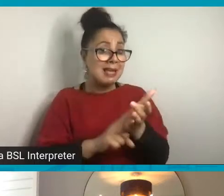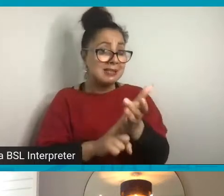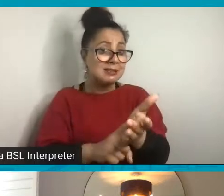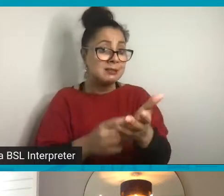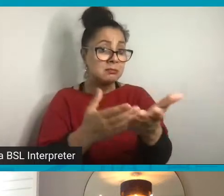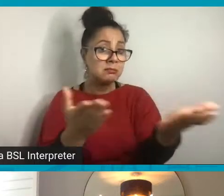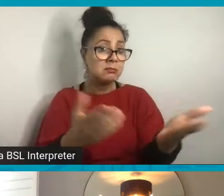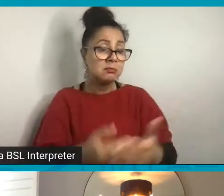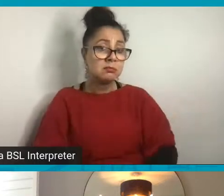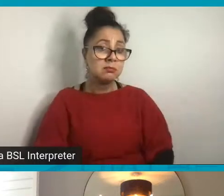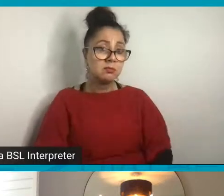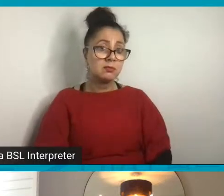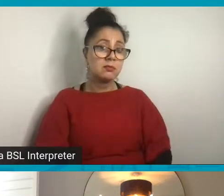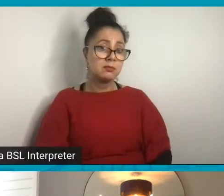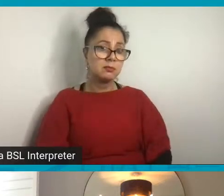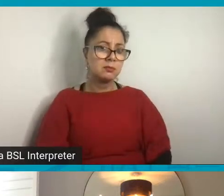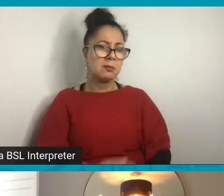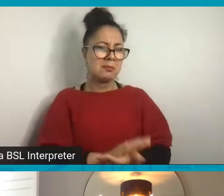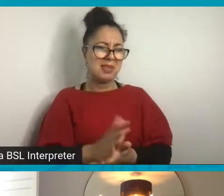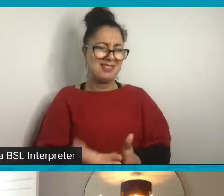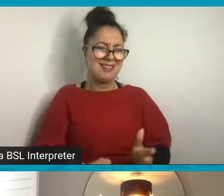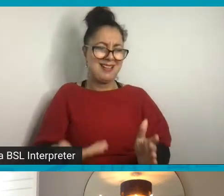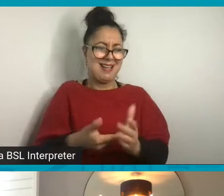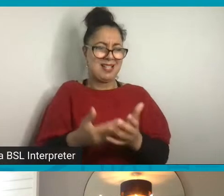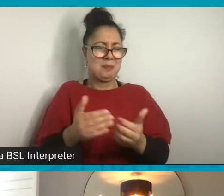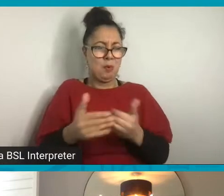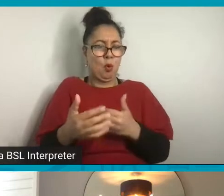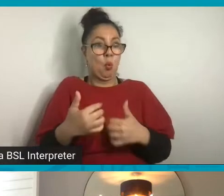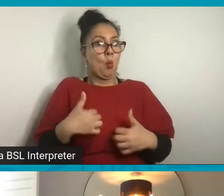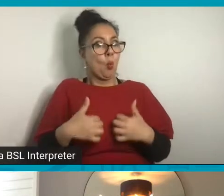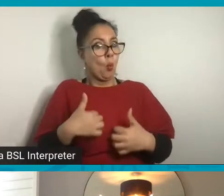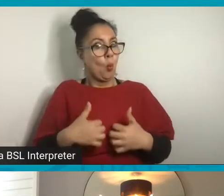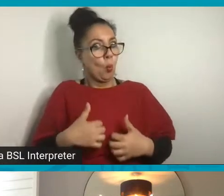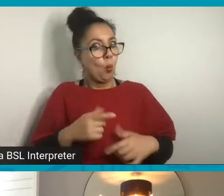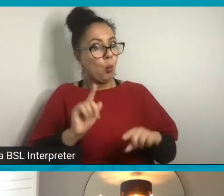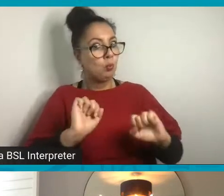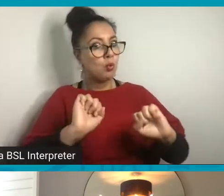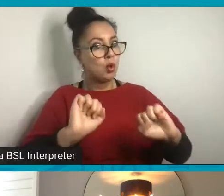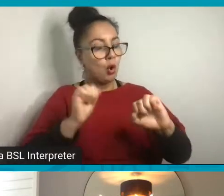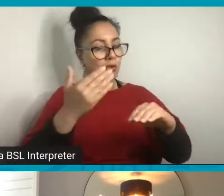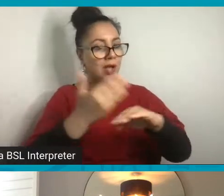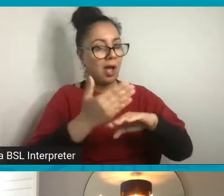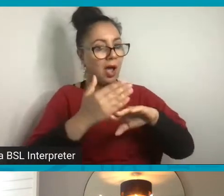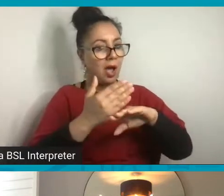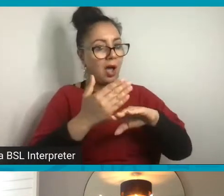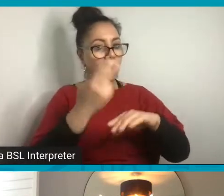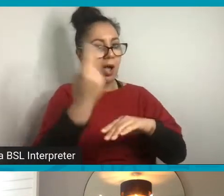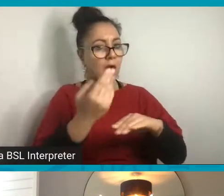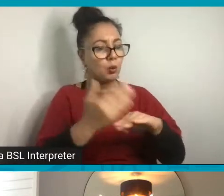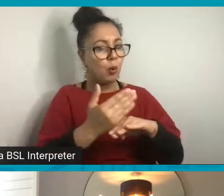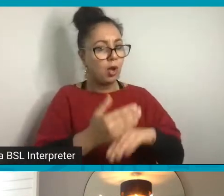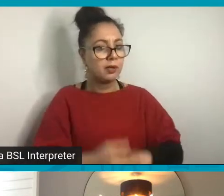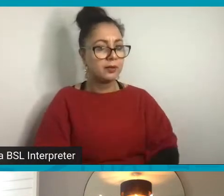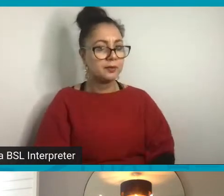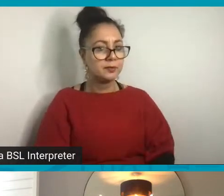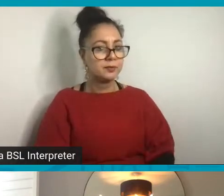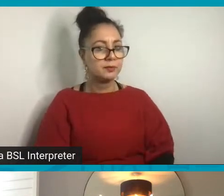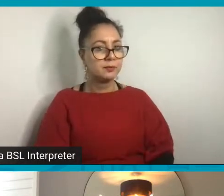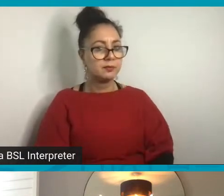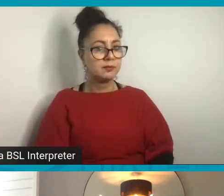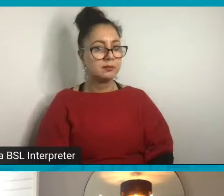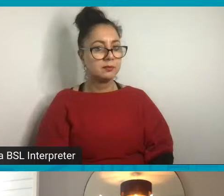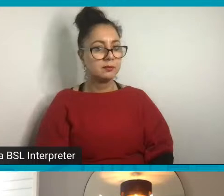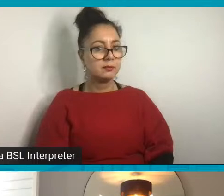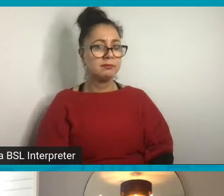And it just adds a bit more interest to your artwork. So if you get those cut out, and I'm just using my